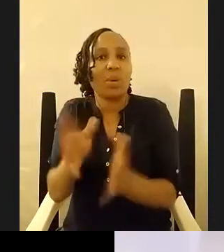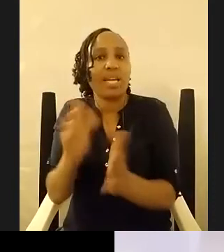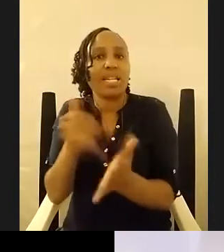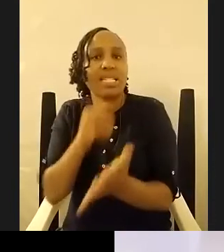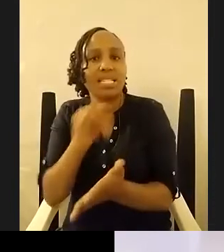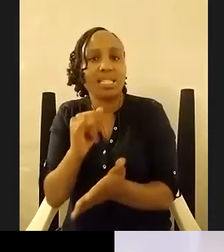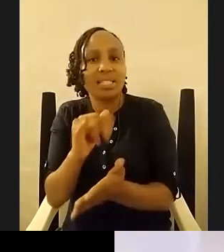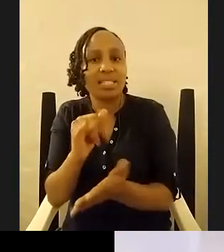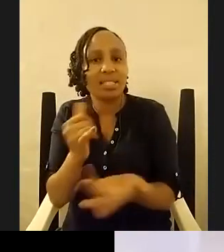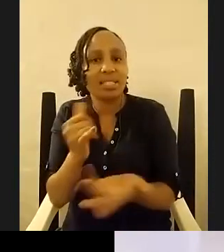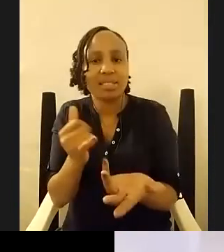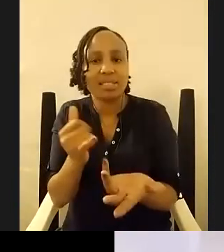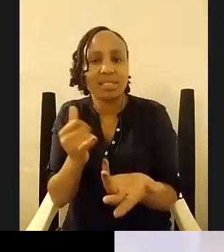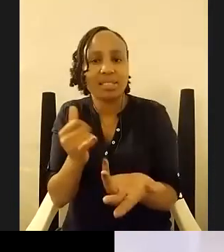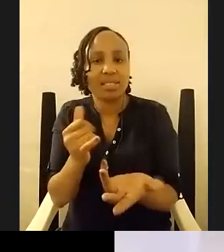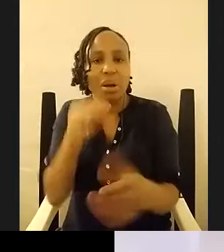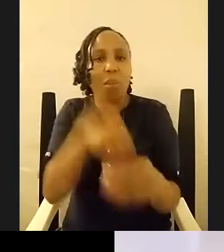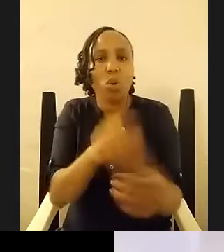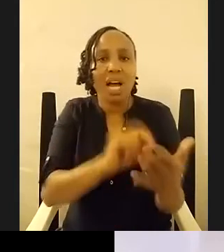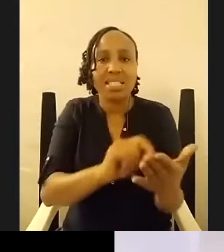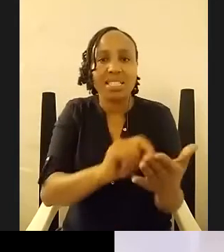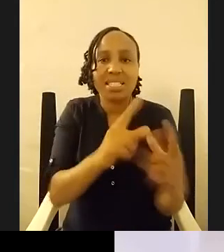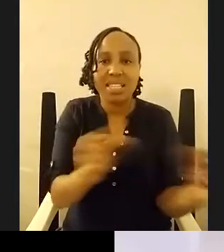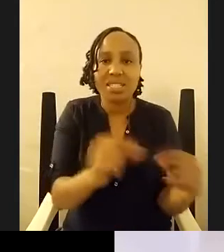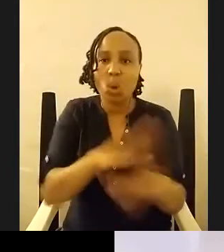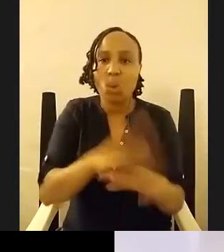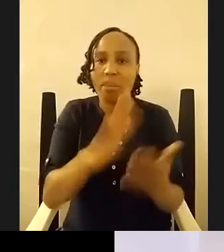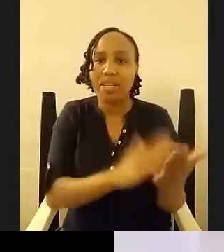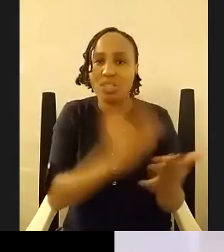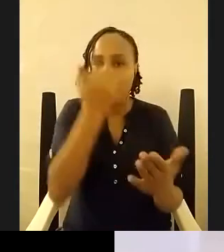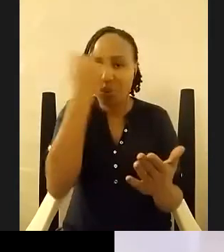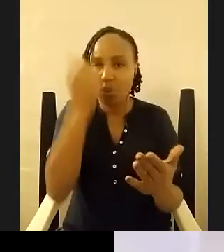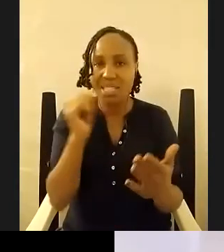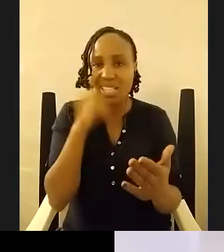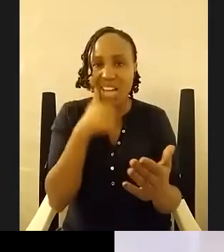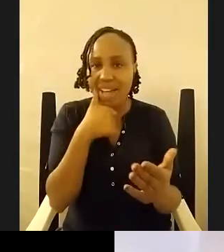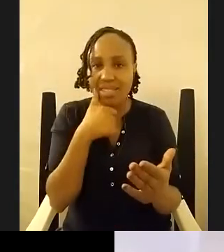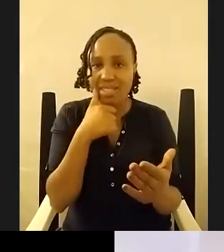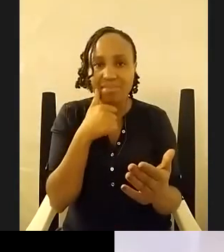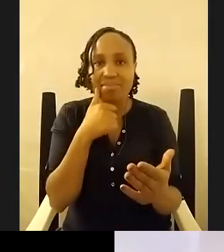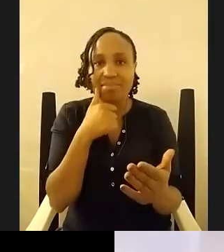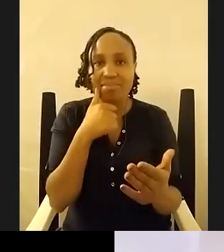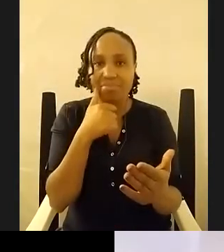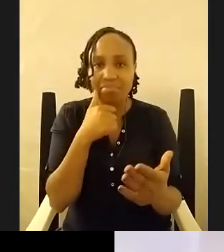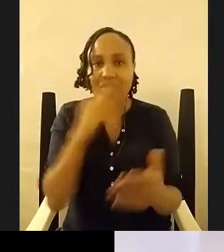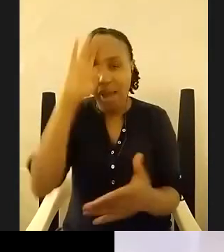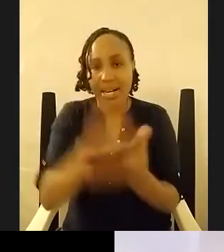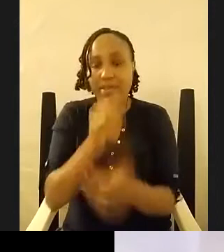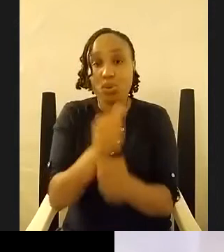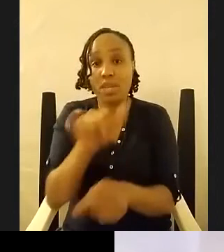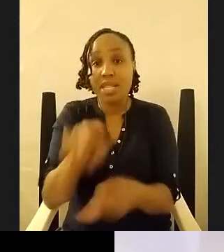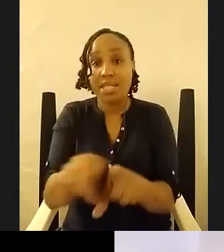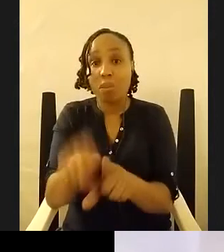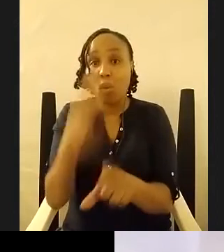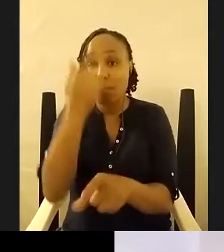on the page because it looks nice it has to and yes yes and i believe you do the same because we've we've talked about this and you know